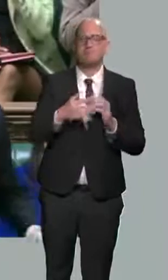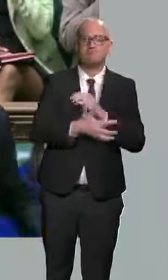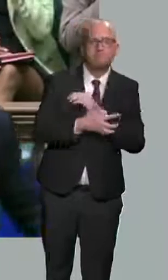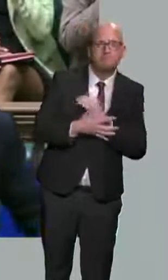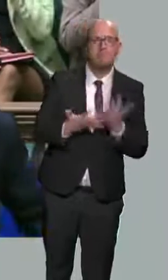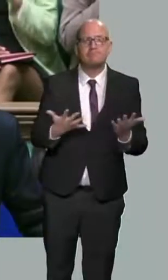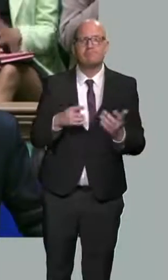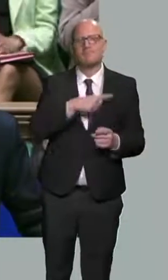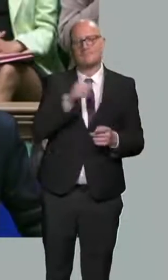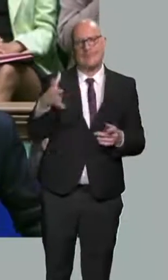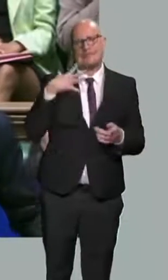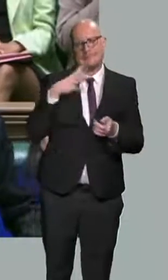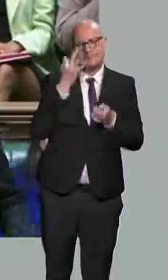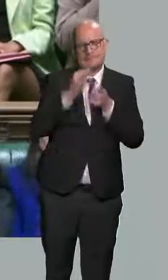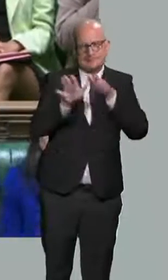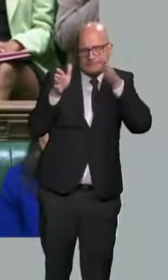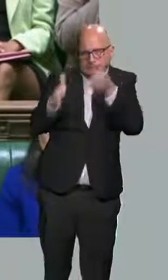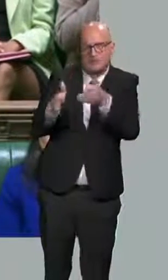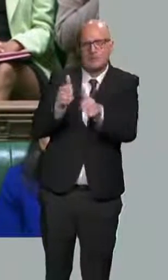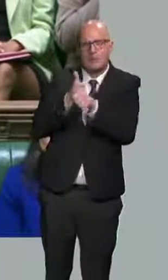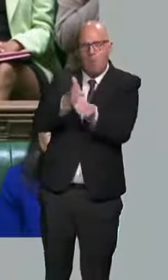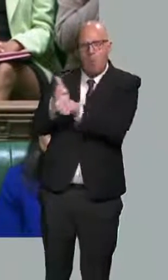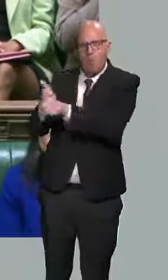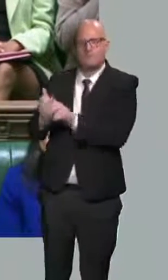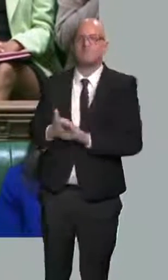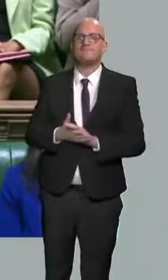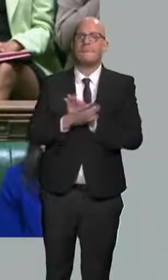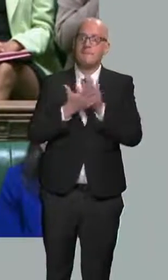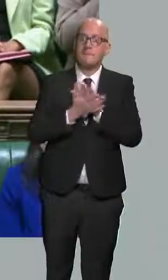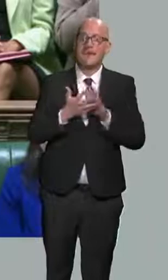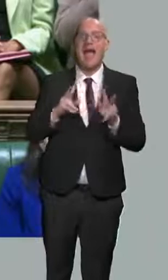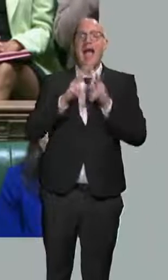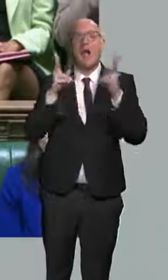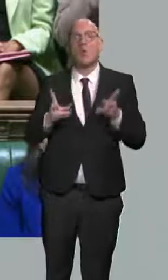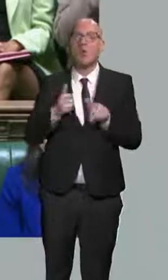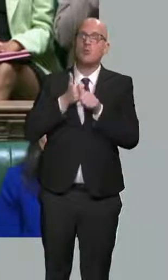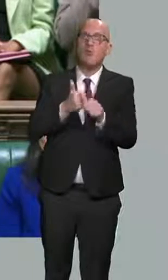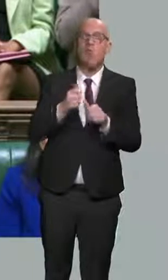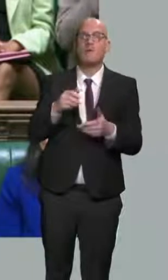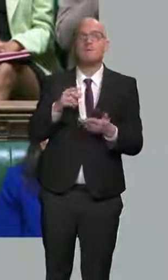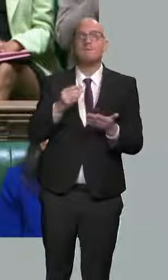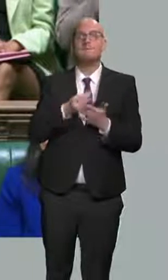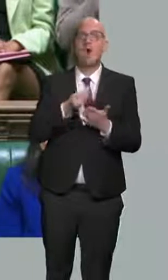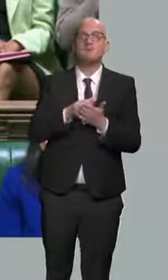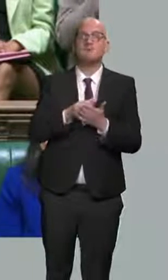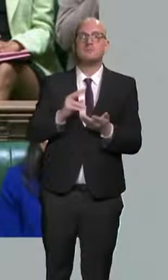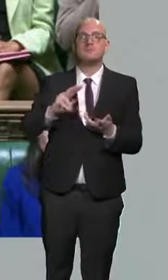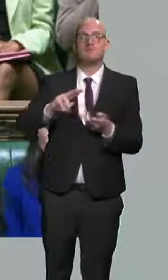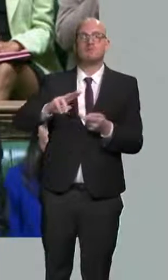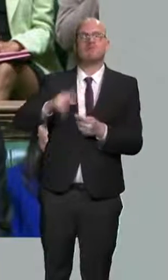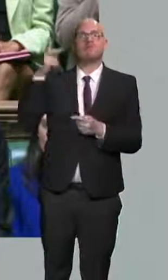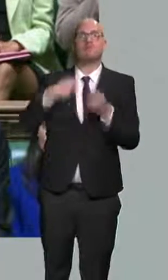need targeted support. So I am doubling the Household Support Fund to £1 billion. With